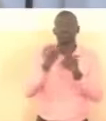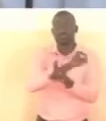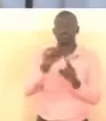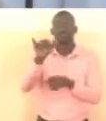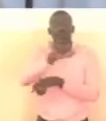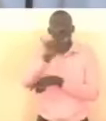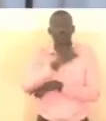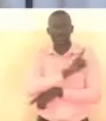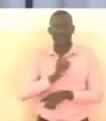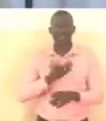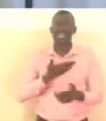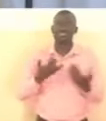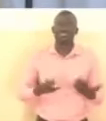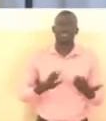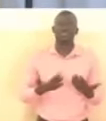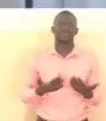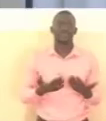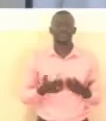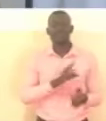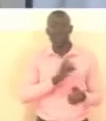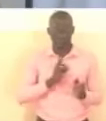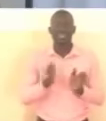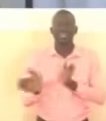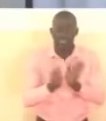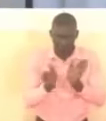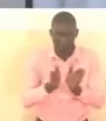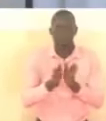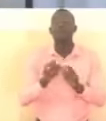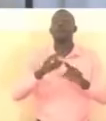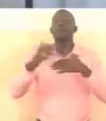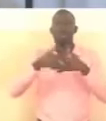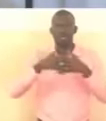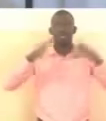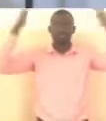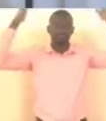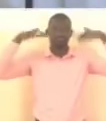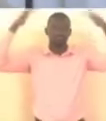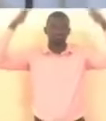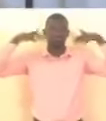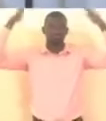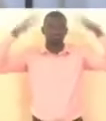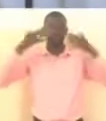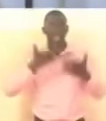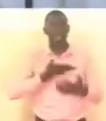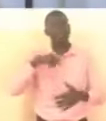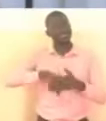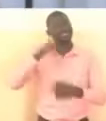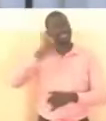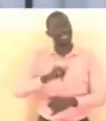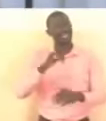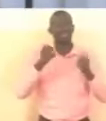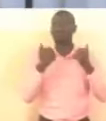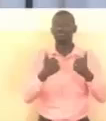circumstances in which we find ourselves we are encouraged by the volume of rainfall recorded this year